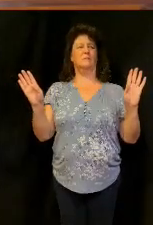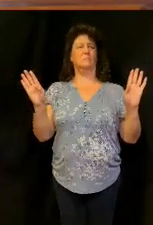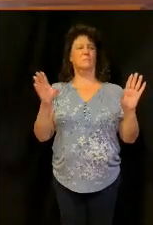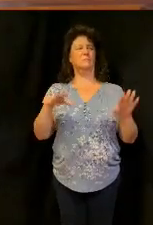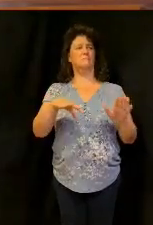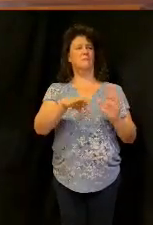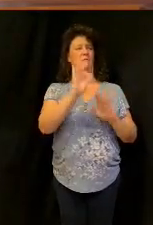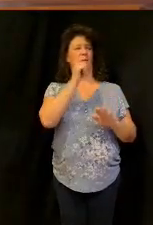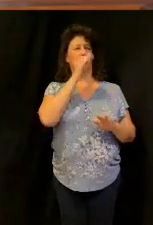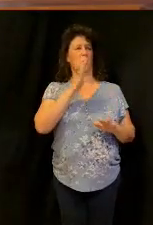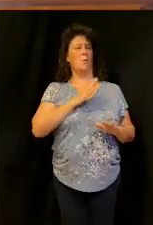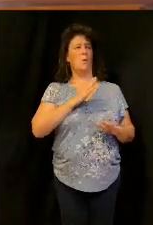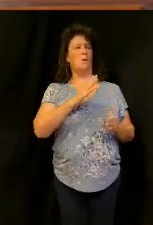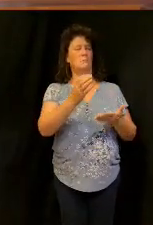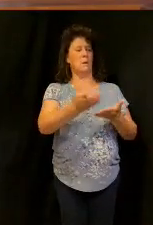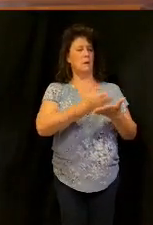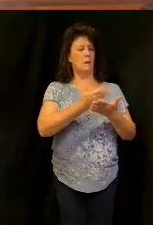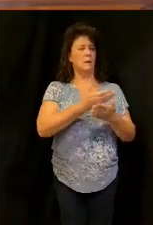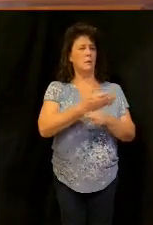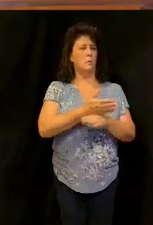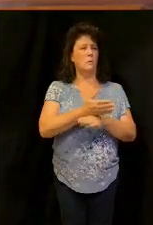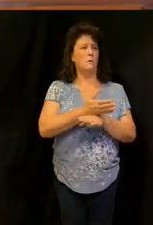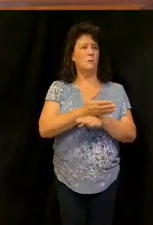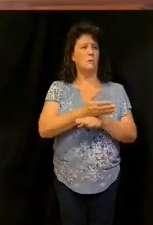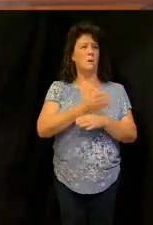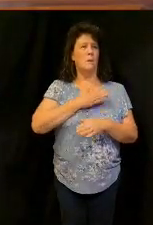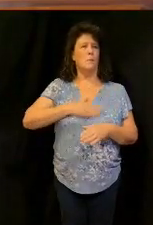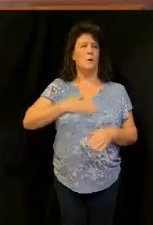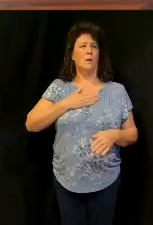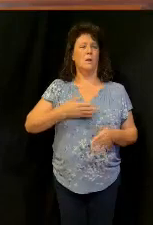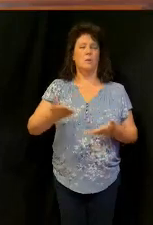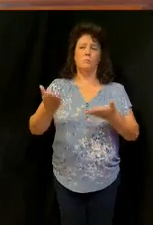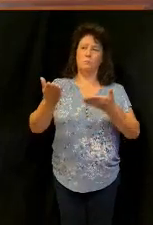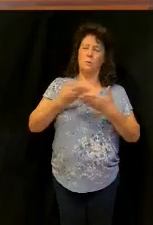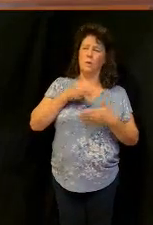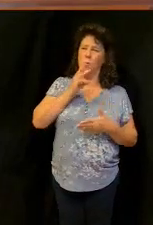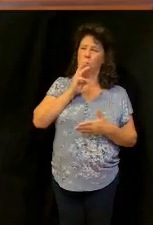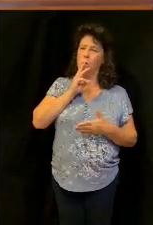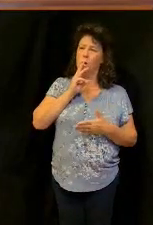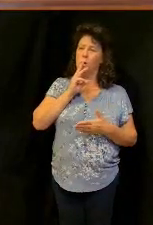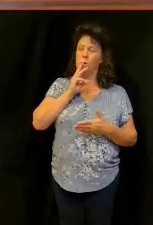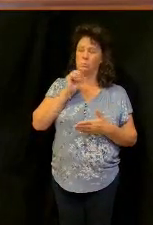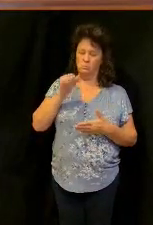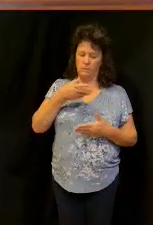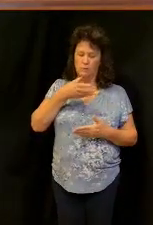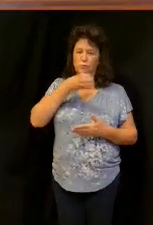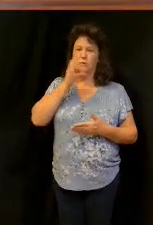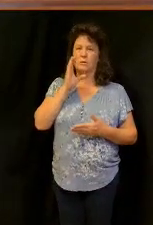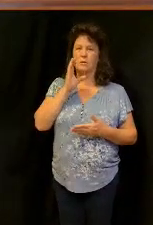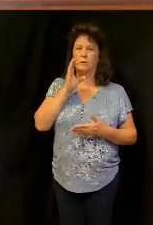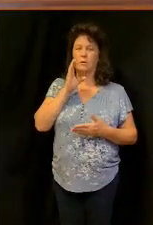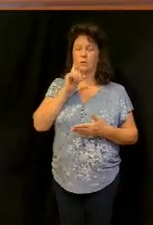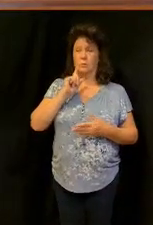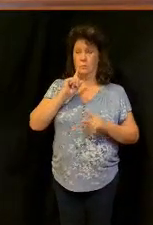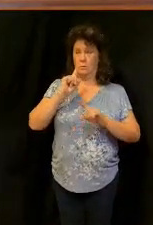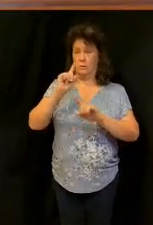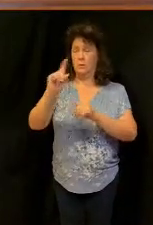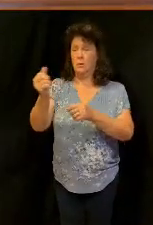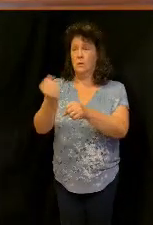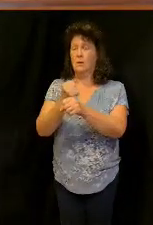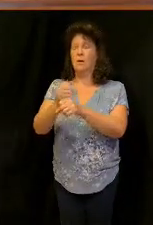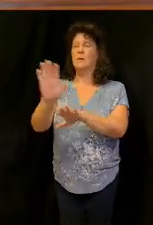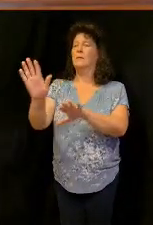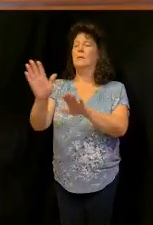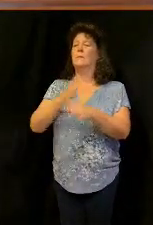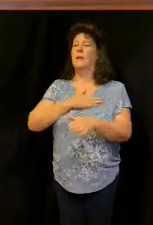gathering sticks and he called to her and said please bring me a little water in a cup that I may drink and she was going to get it and he called to her and